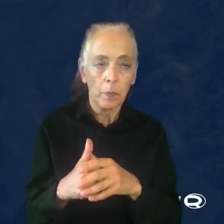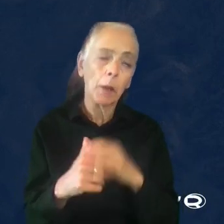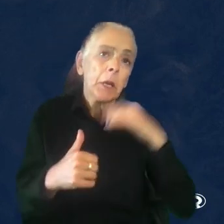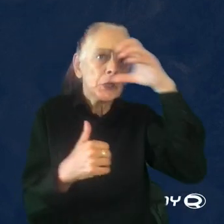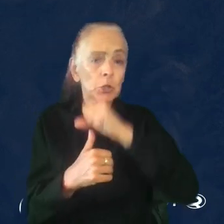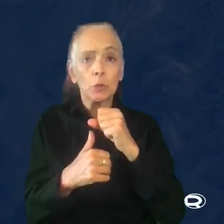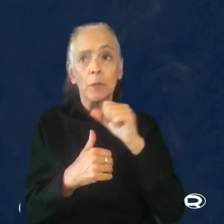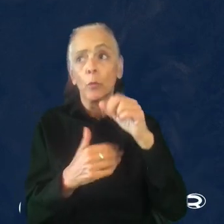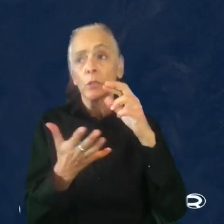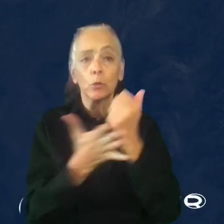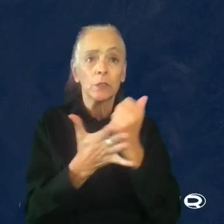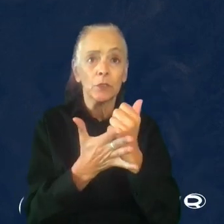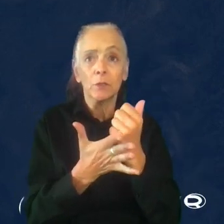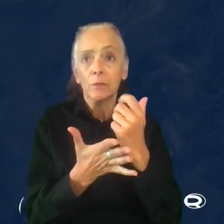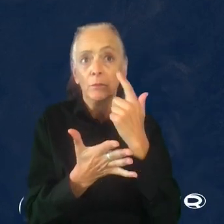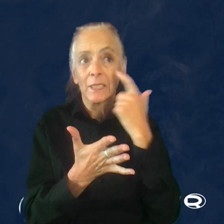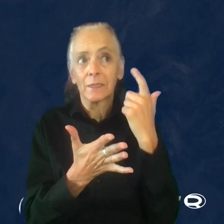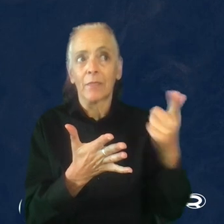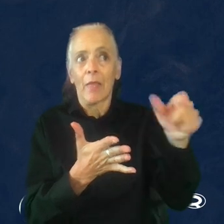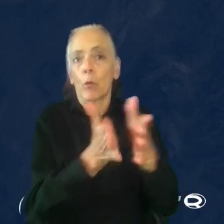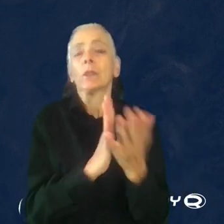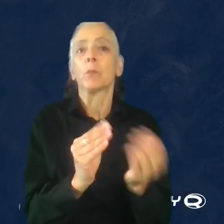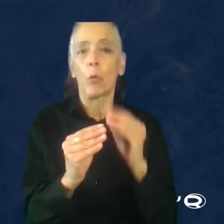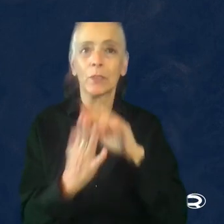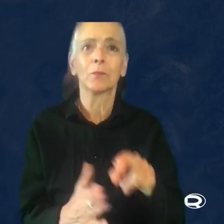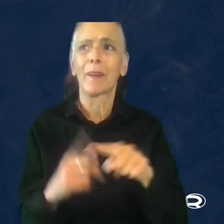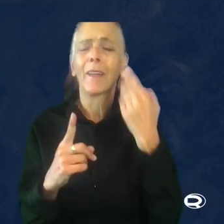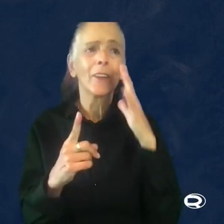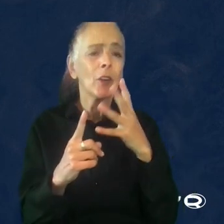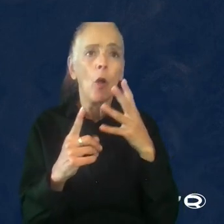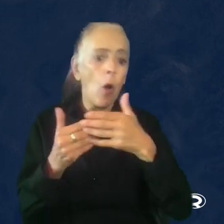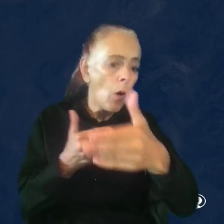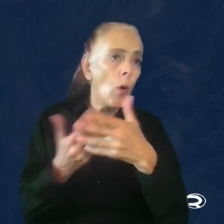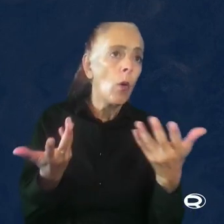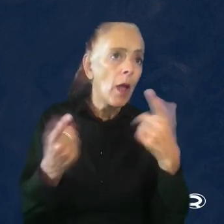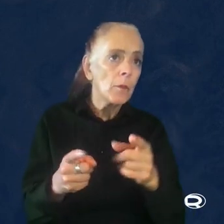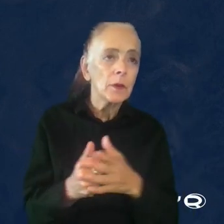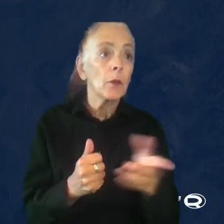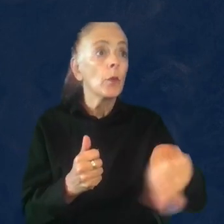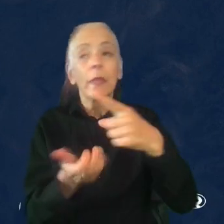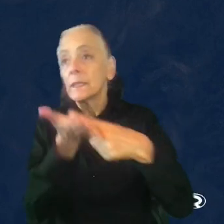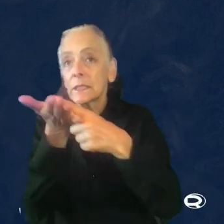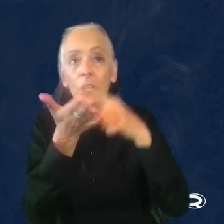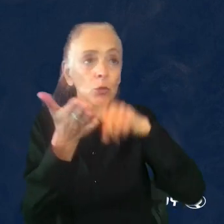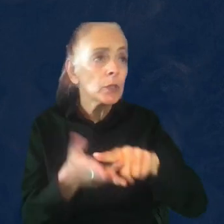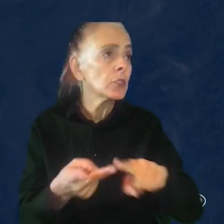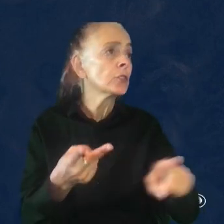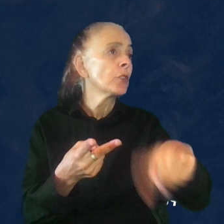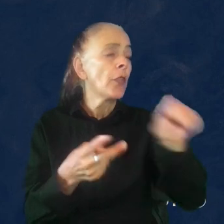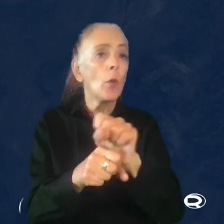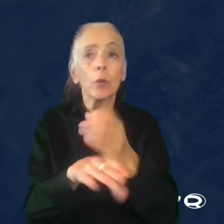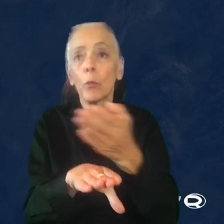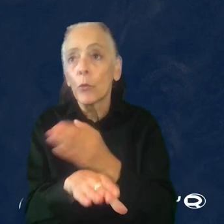requested, but that's all I knew. I didn't know if the teams were discussing the research, if they would work on a feature we tested and if the